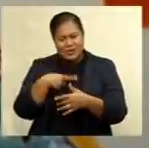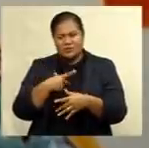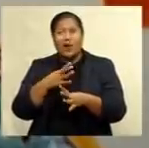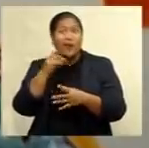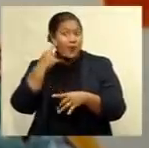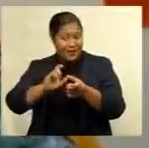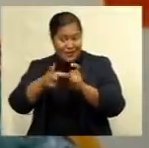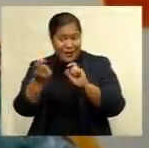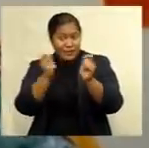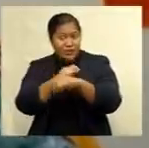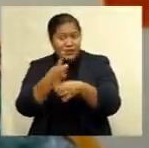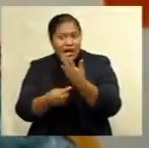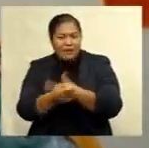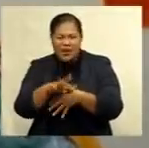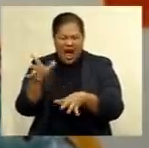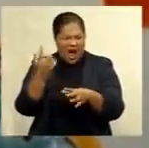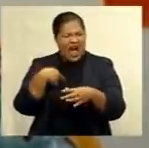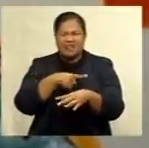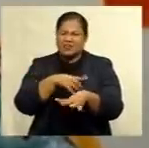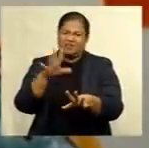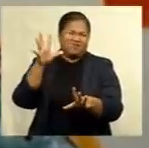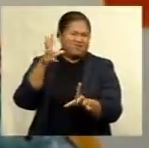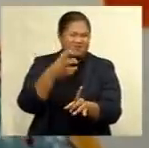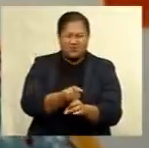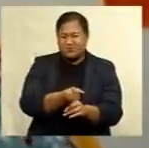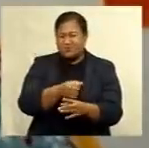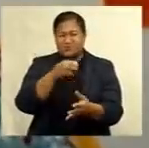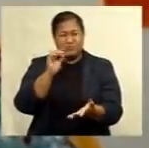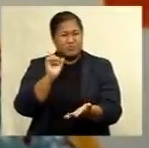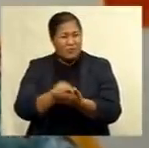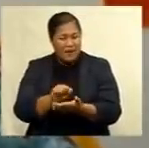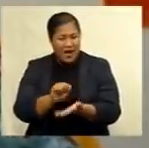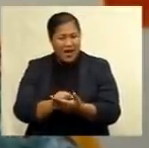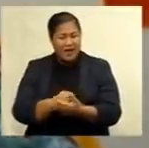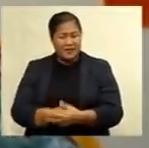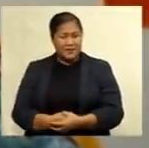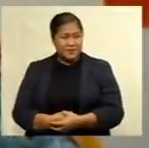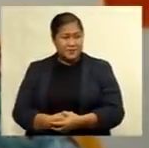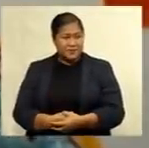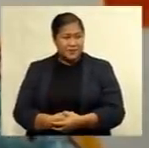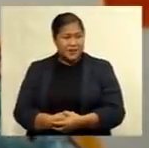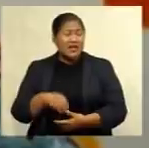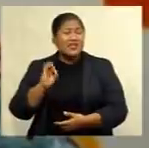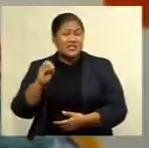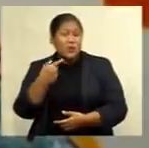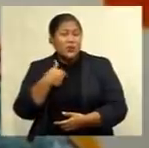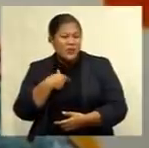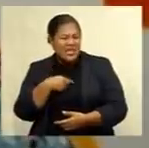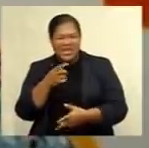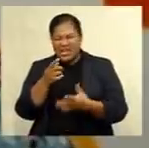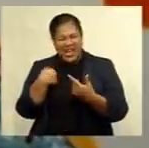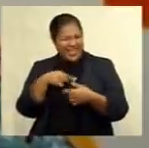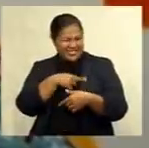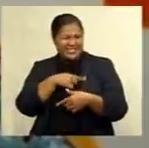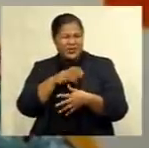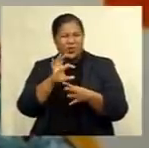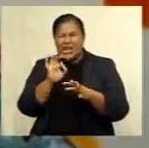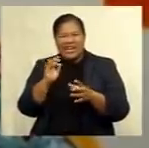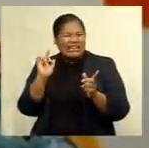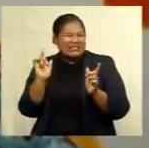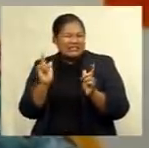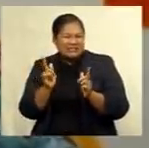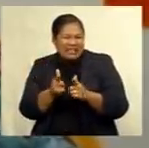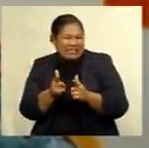change. So we feel the impact first yet we contribute less than 1